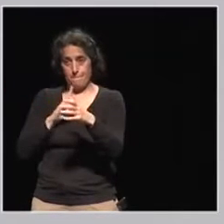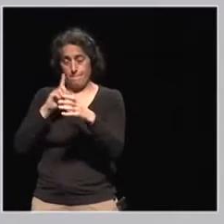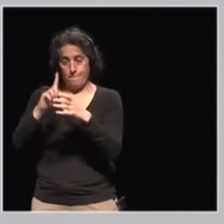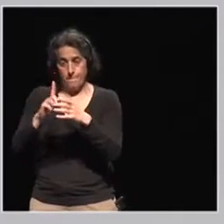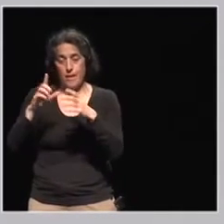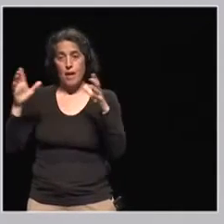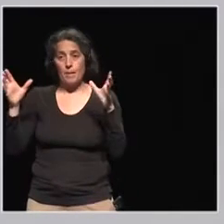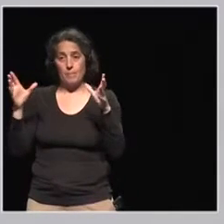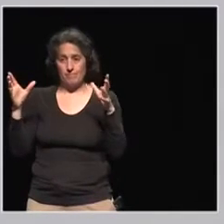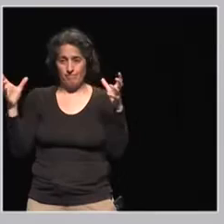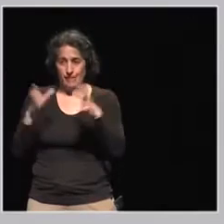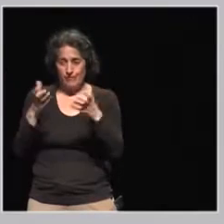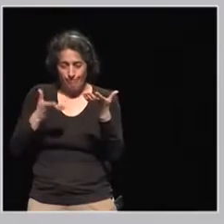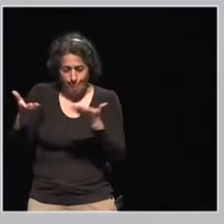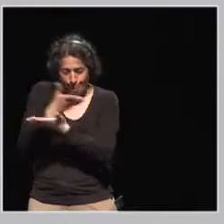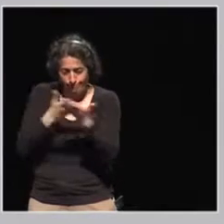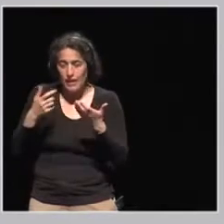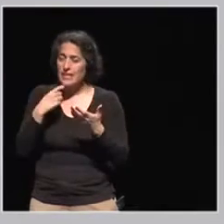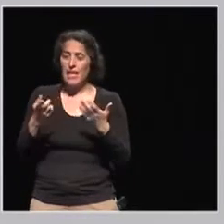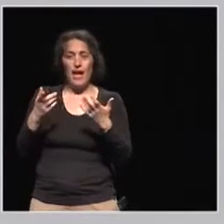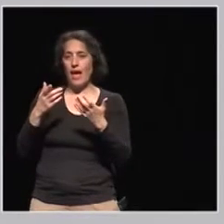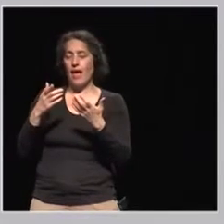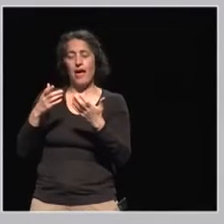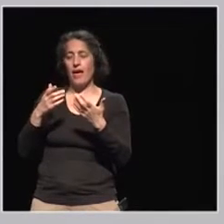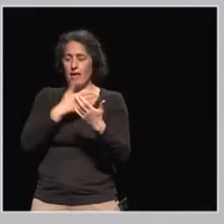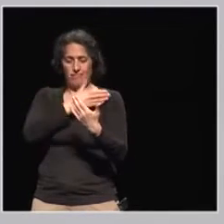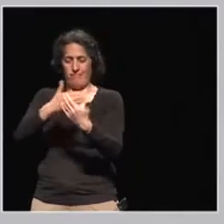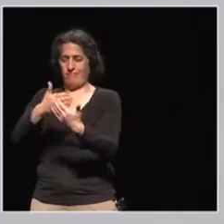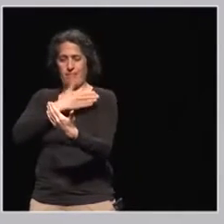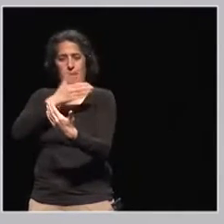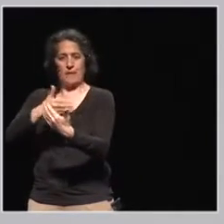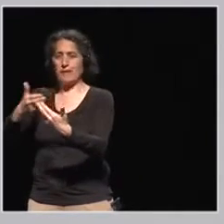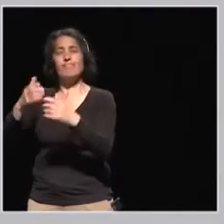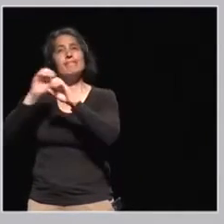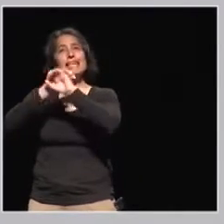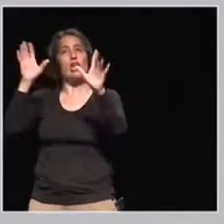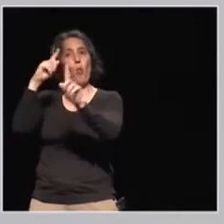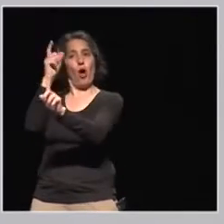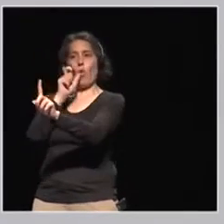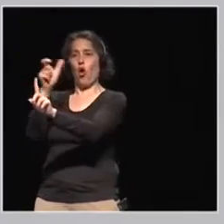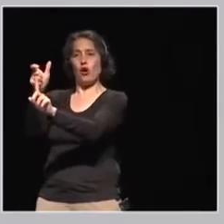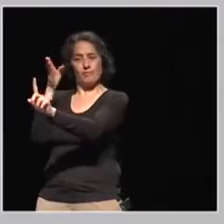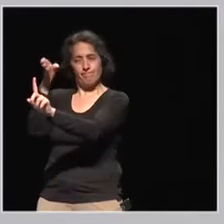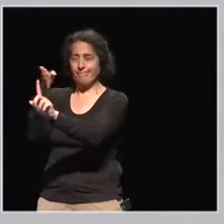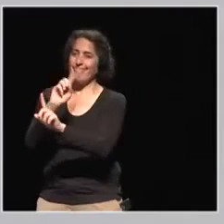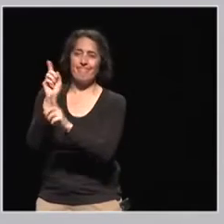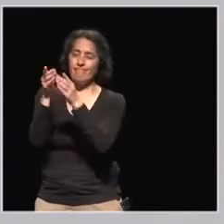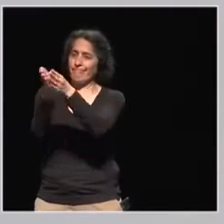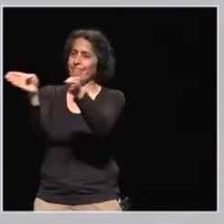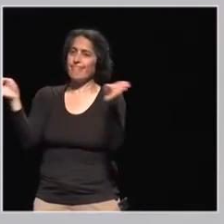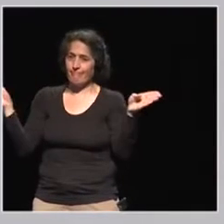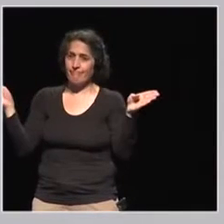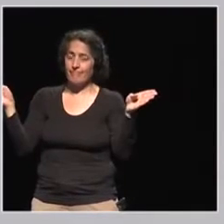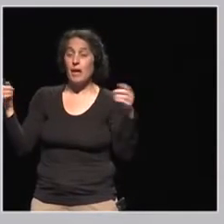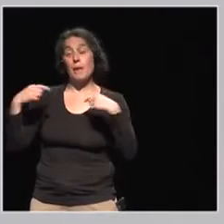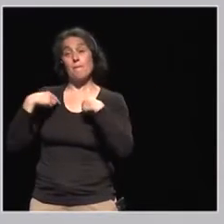So, apologies again that I won't give you one single definition. But global citizenship, for me, is the notion that we are all